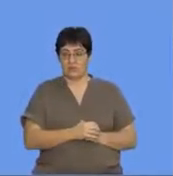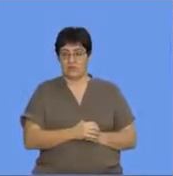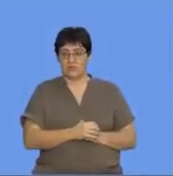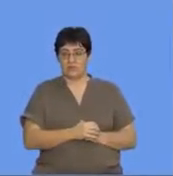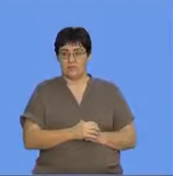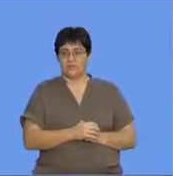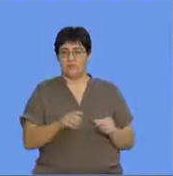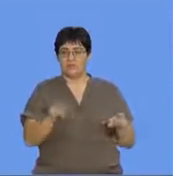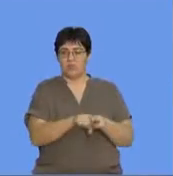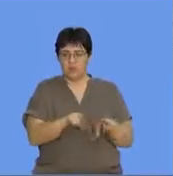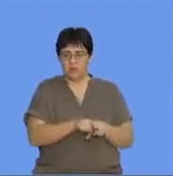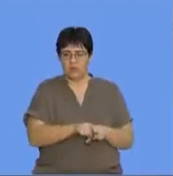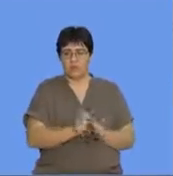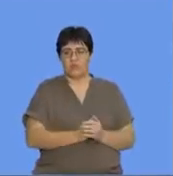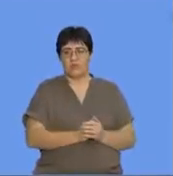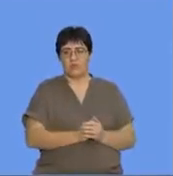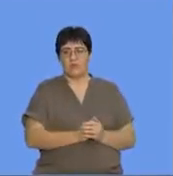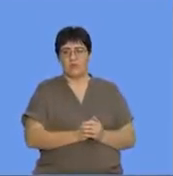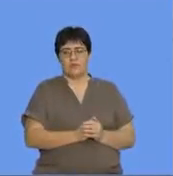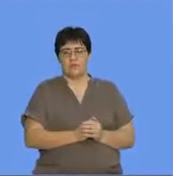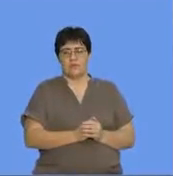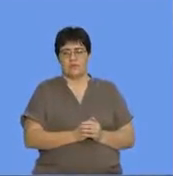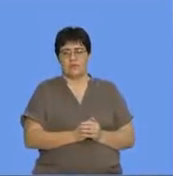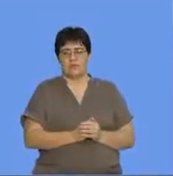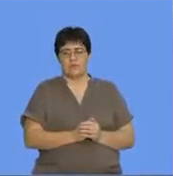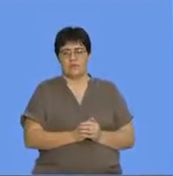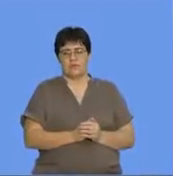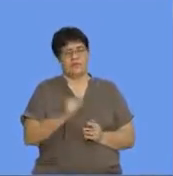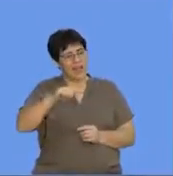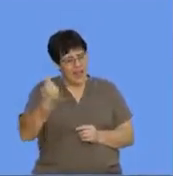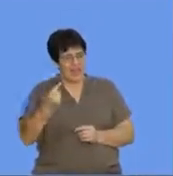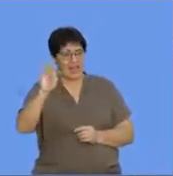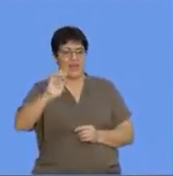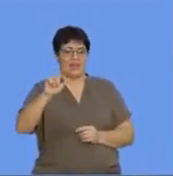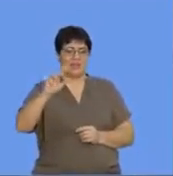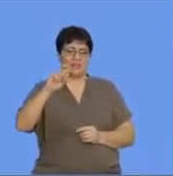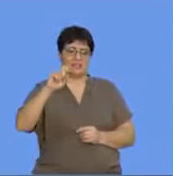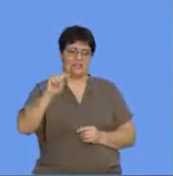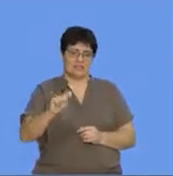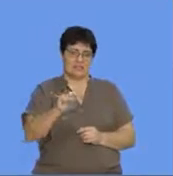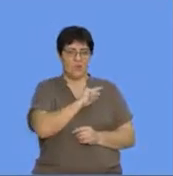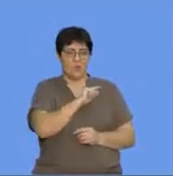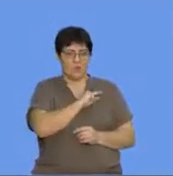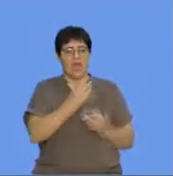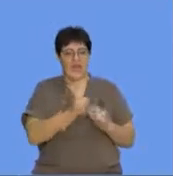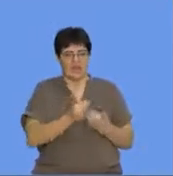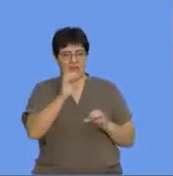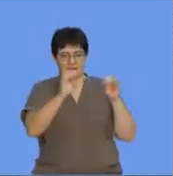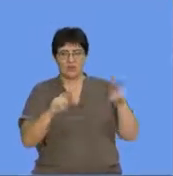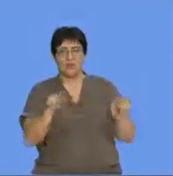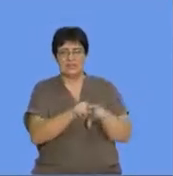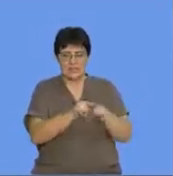you know, element because it consists of the atoms of the same kind. Okay.